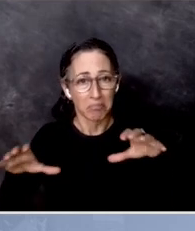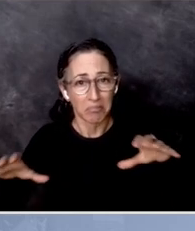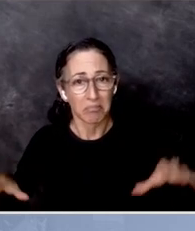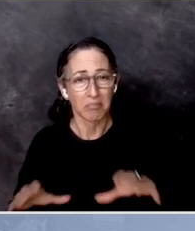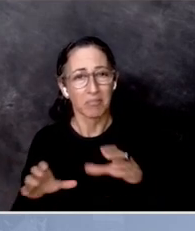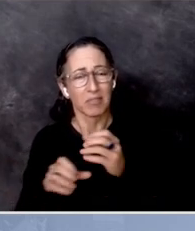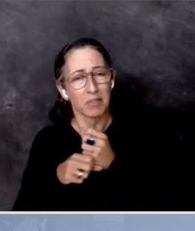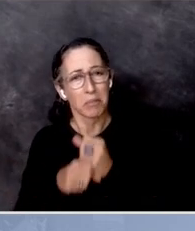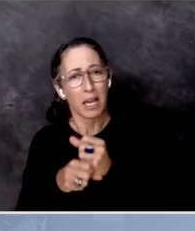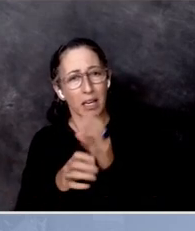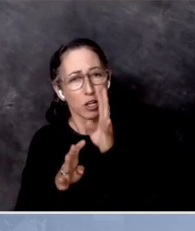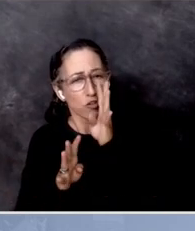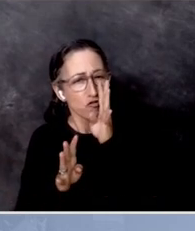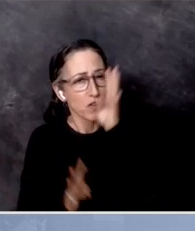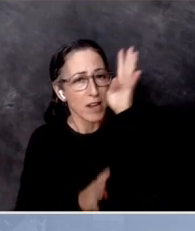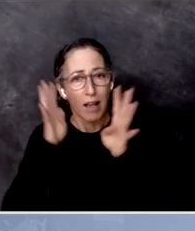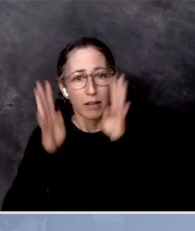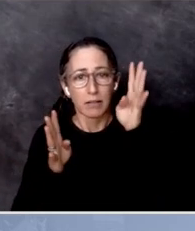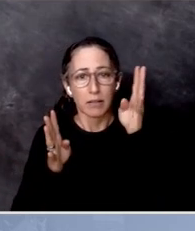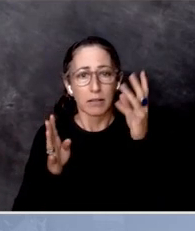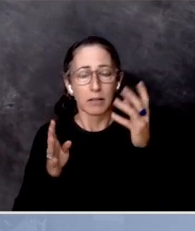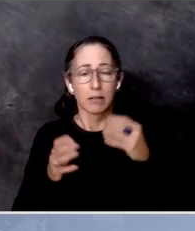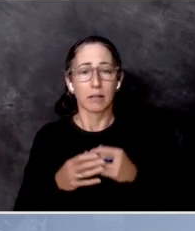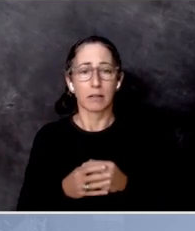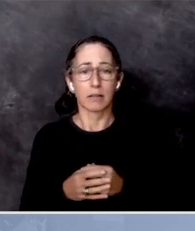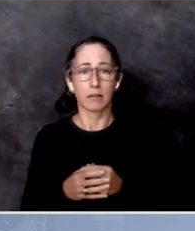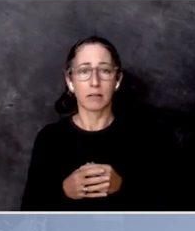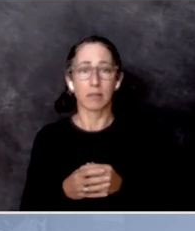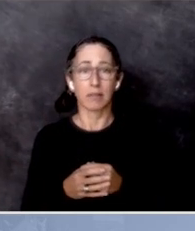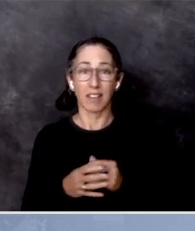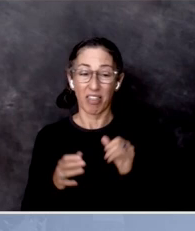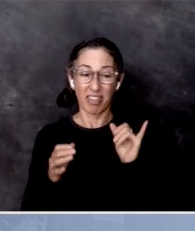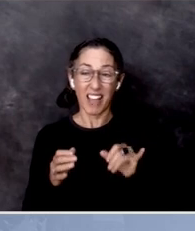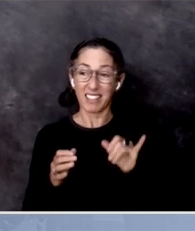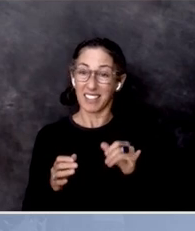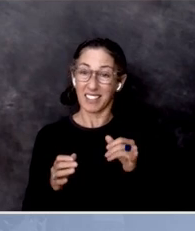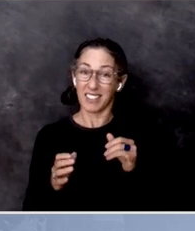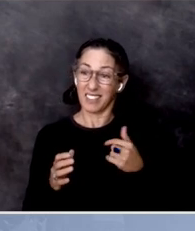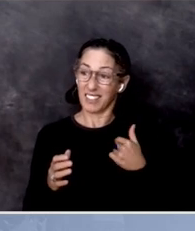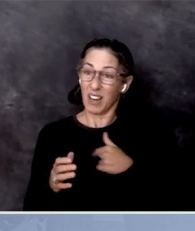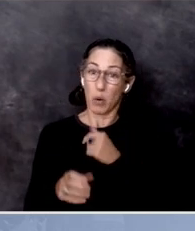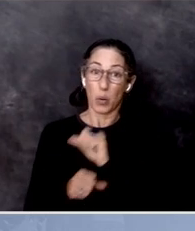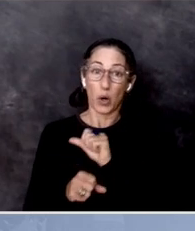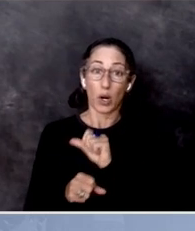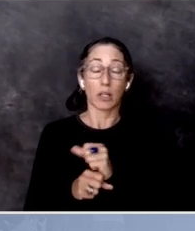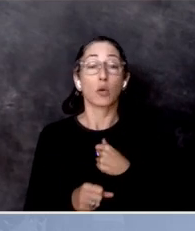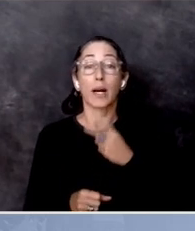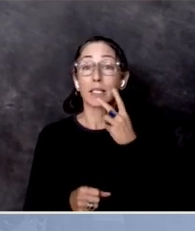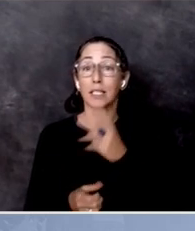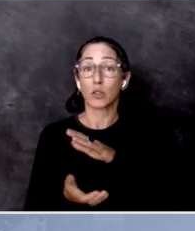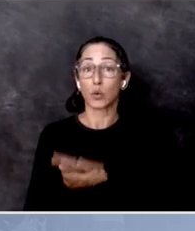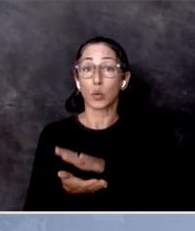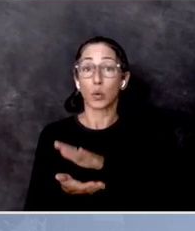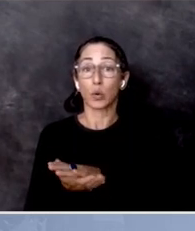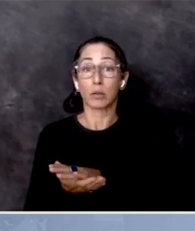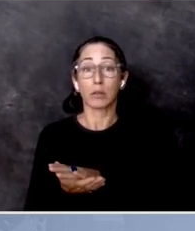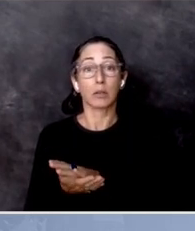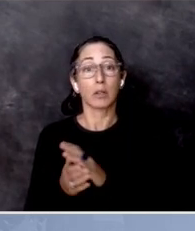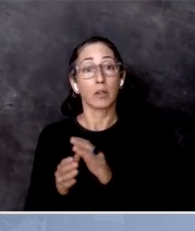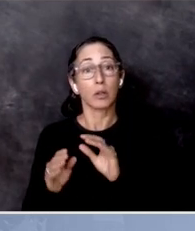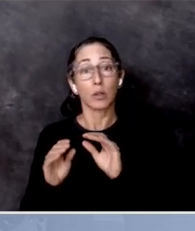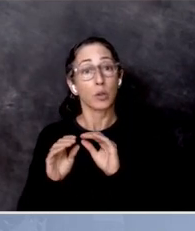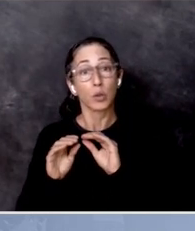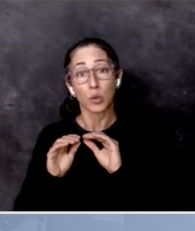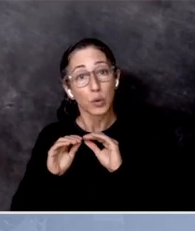And we do that across the board. That's why when I see schools that, like, eliminate art programming or music